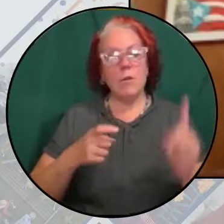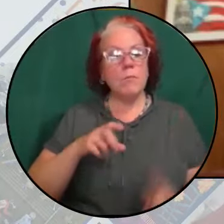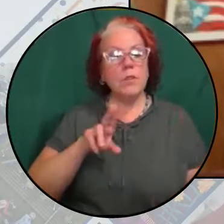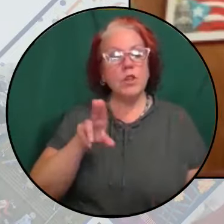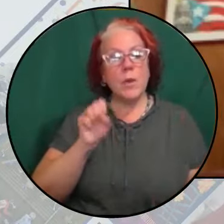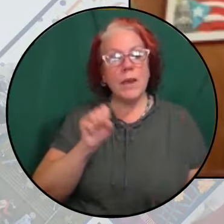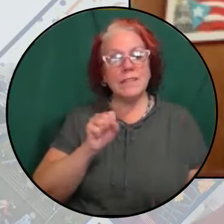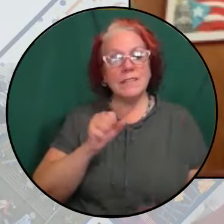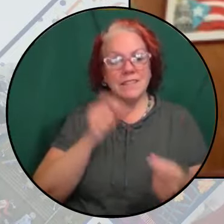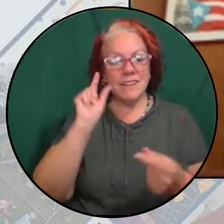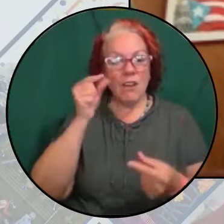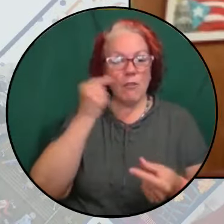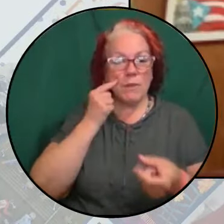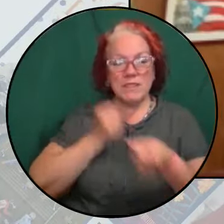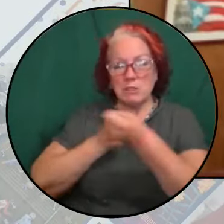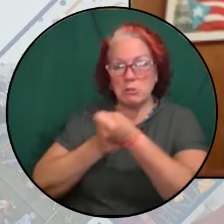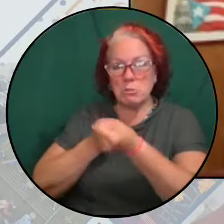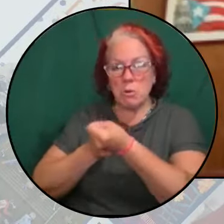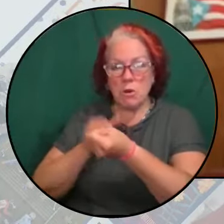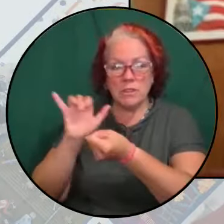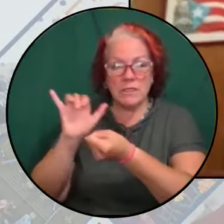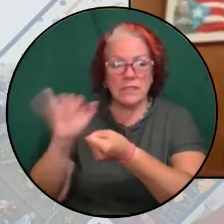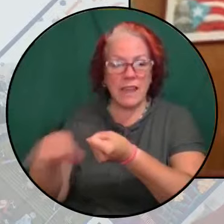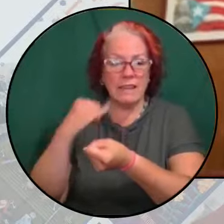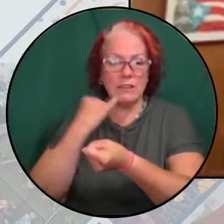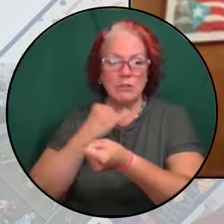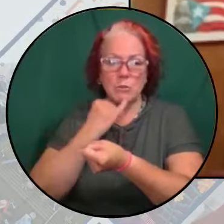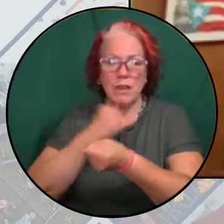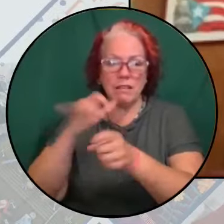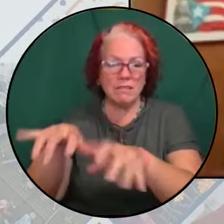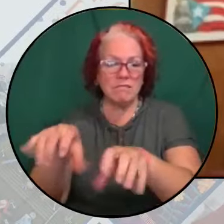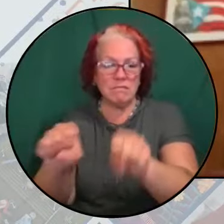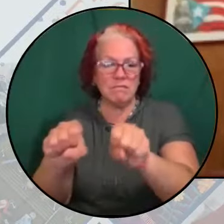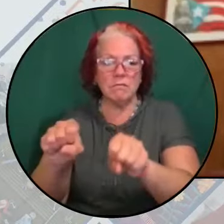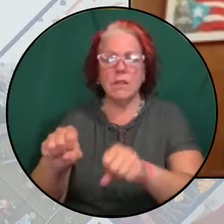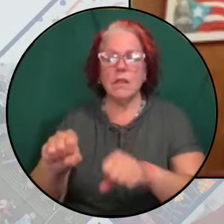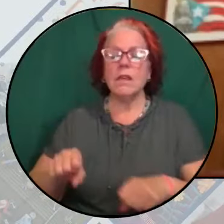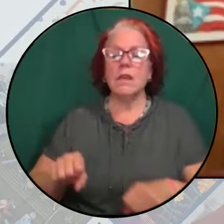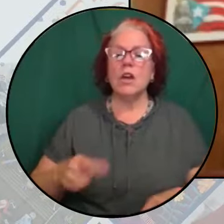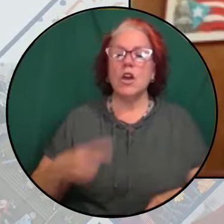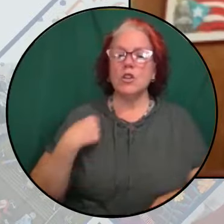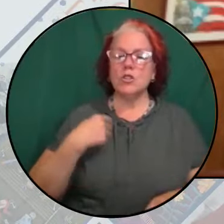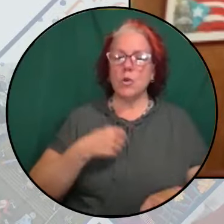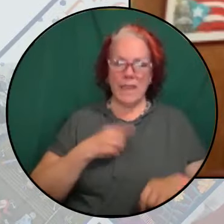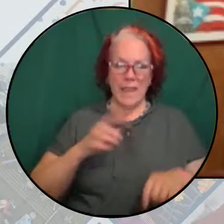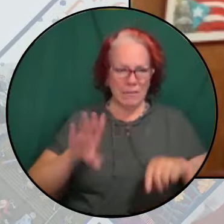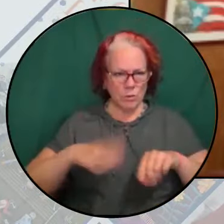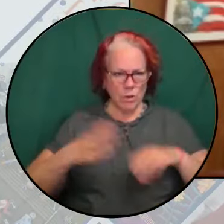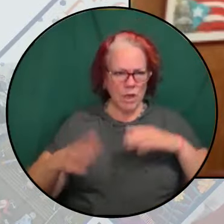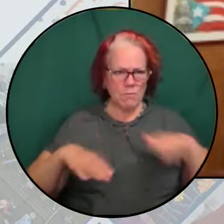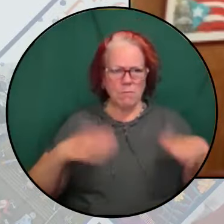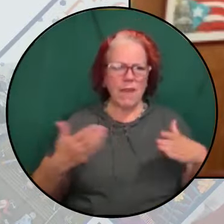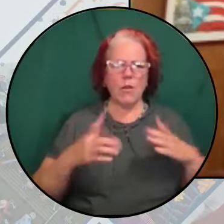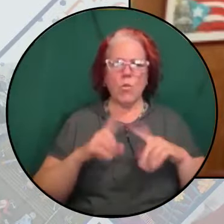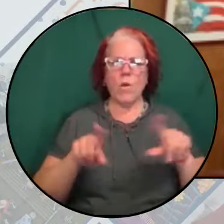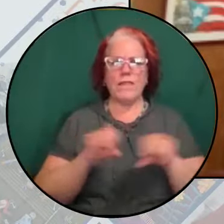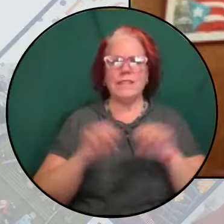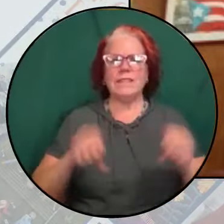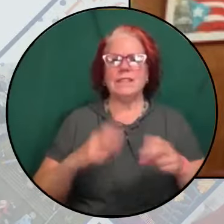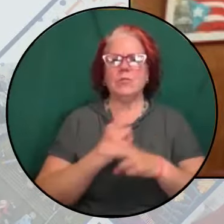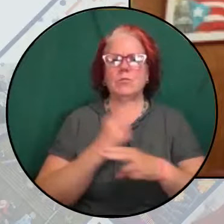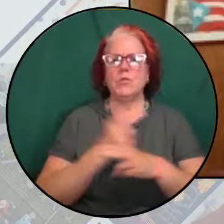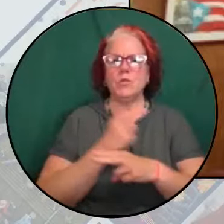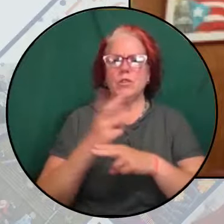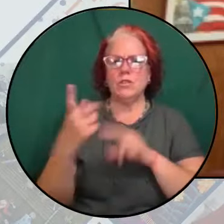government. So from an abolitionist perspective, we need to unpack the violence the system uses to exercise state repression